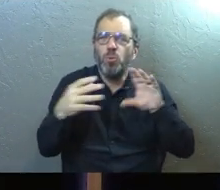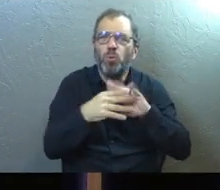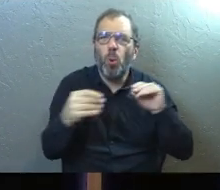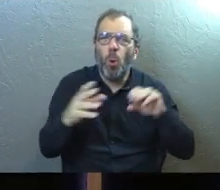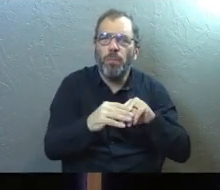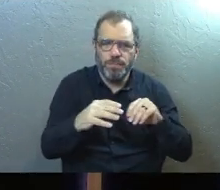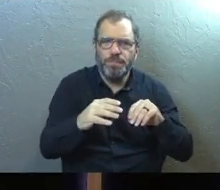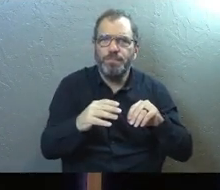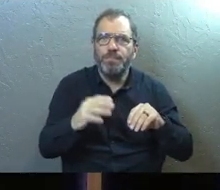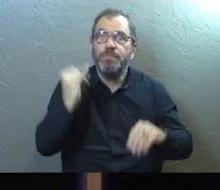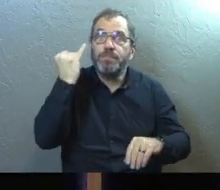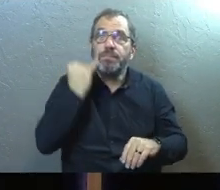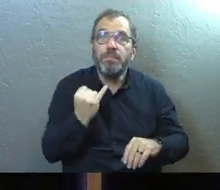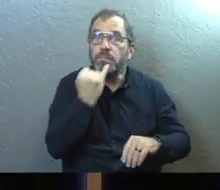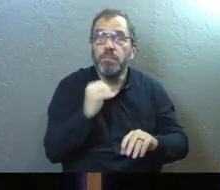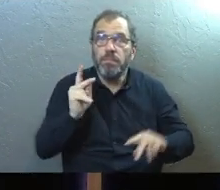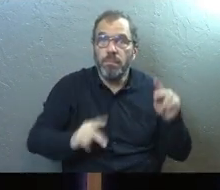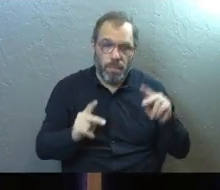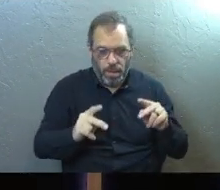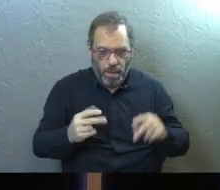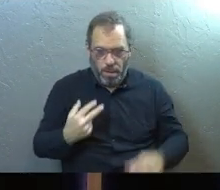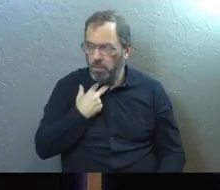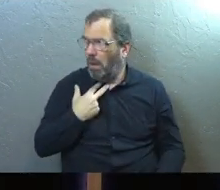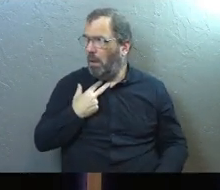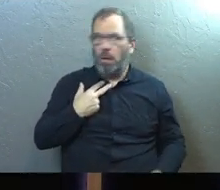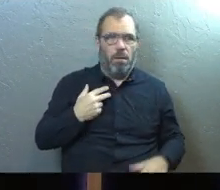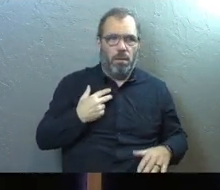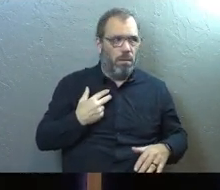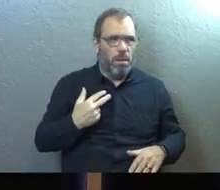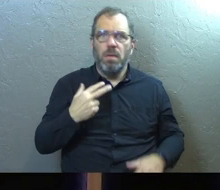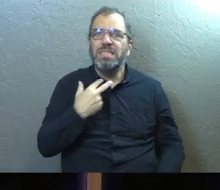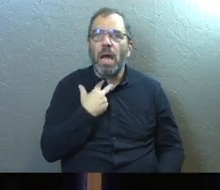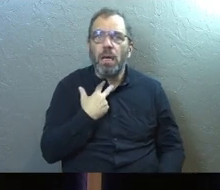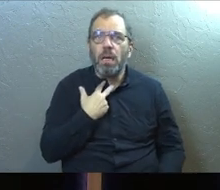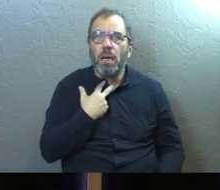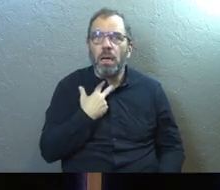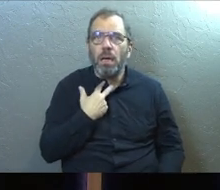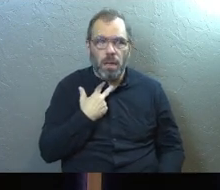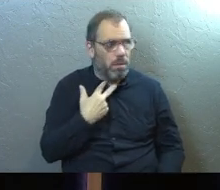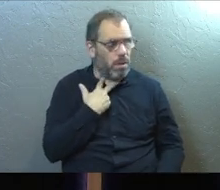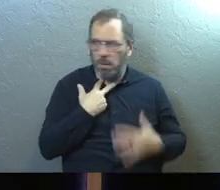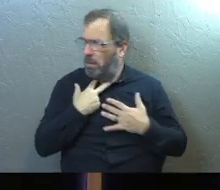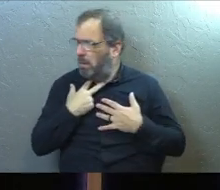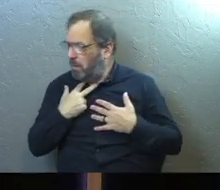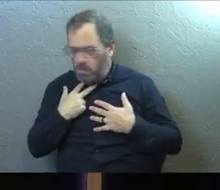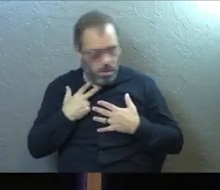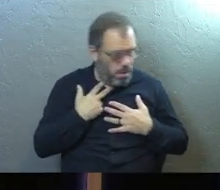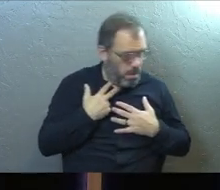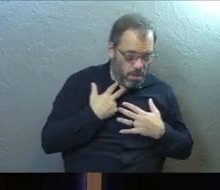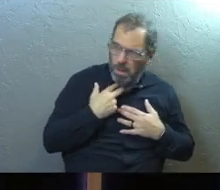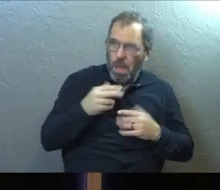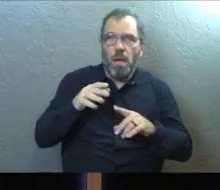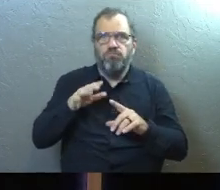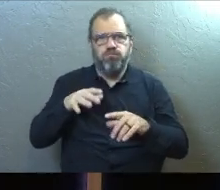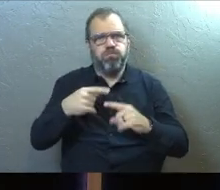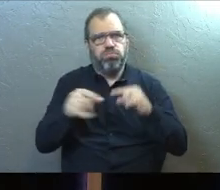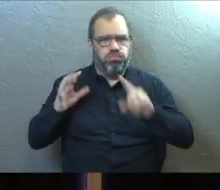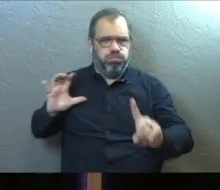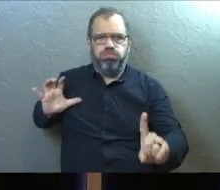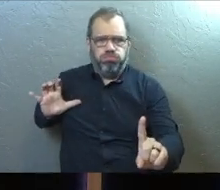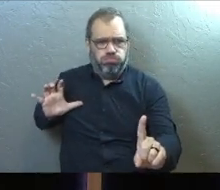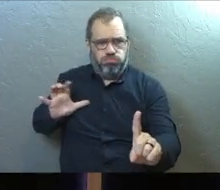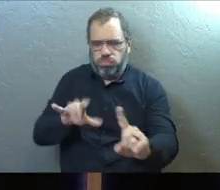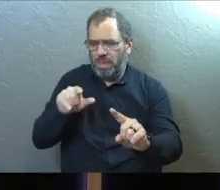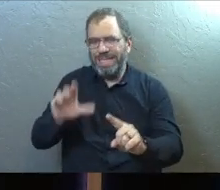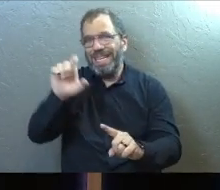moment when the children of Israel are stuck, say stuck. They're stuck. They've got an enemy army that's about to